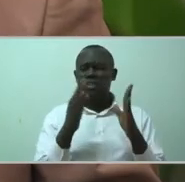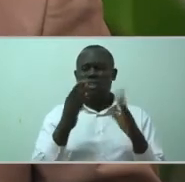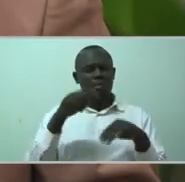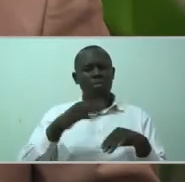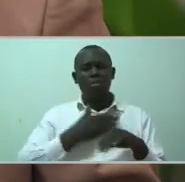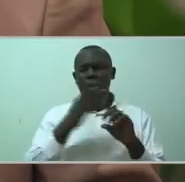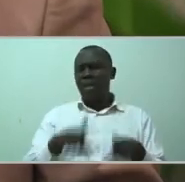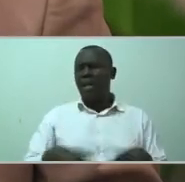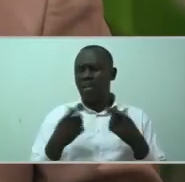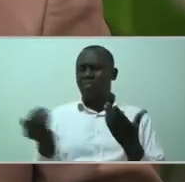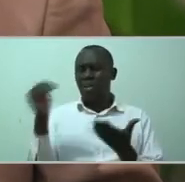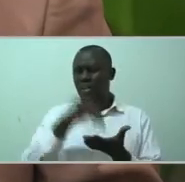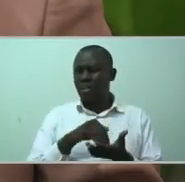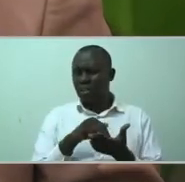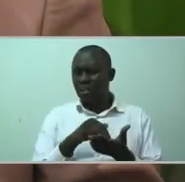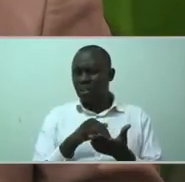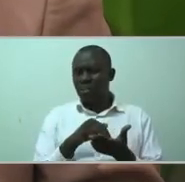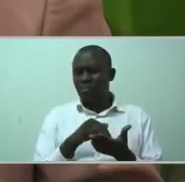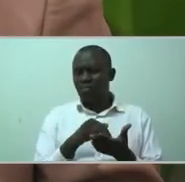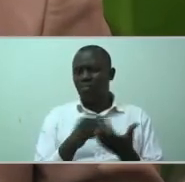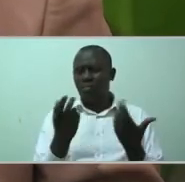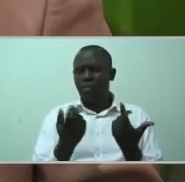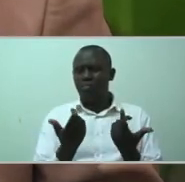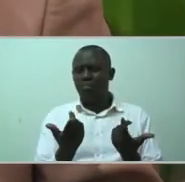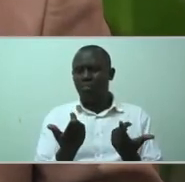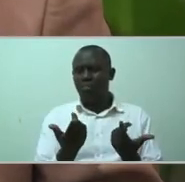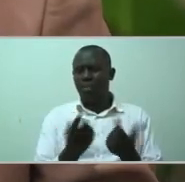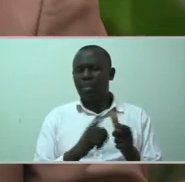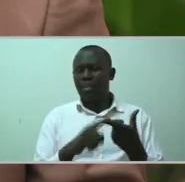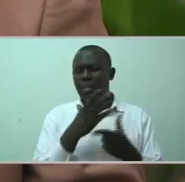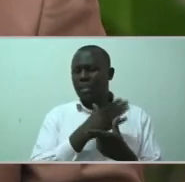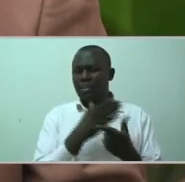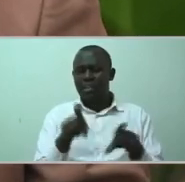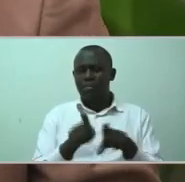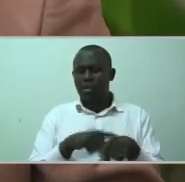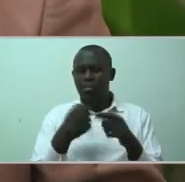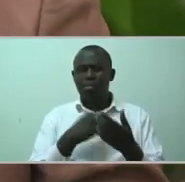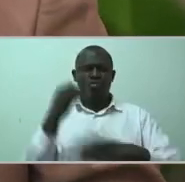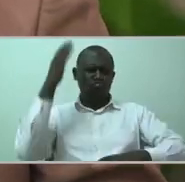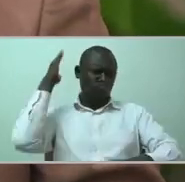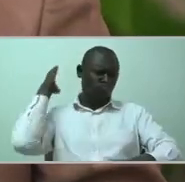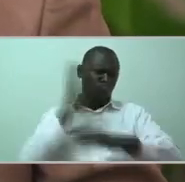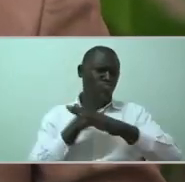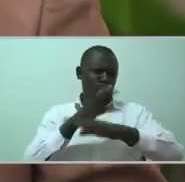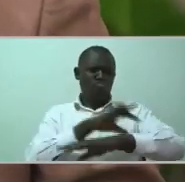end it. And ended up slashing my wrist.